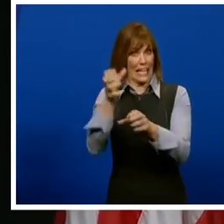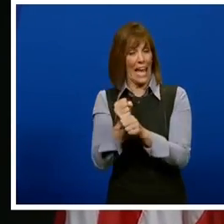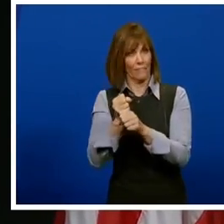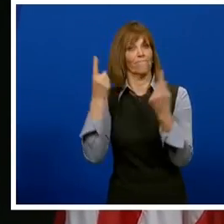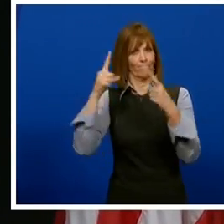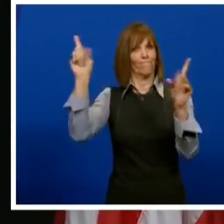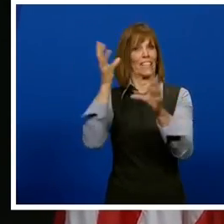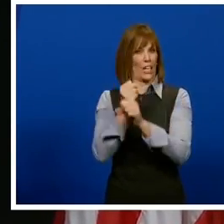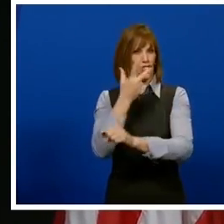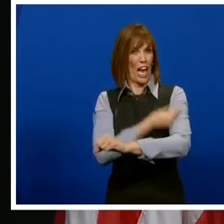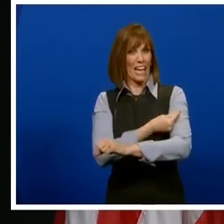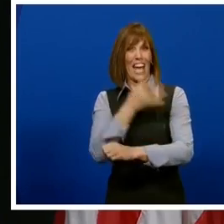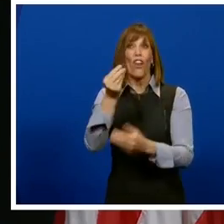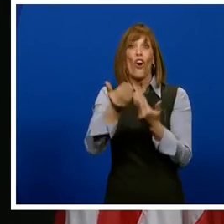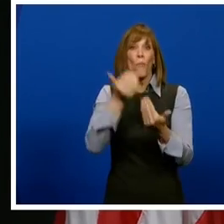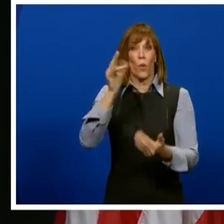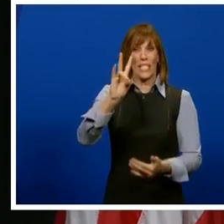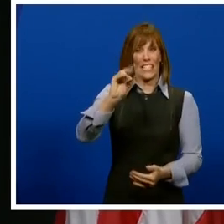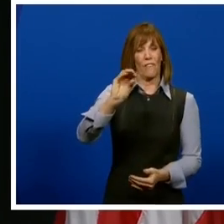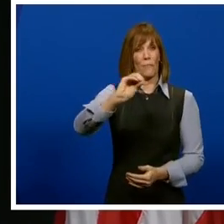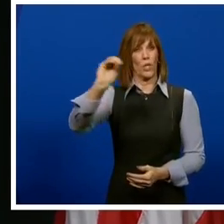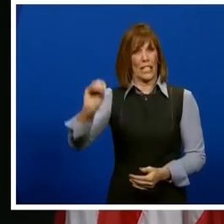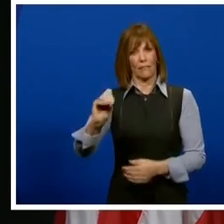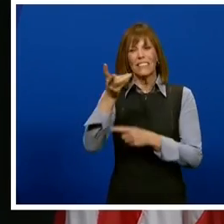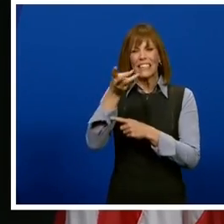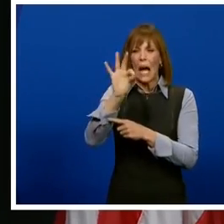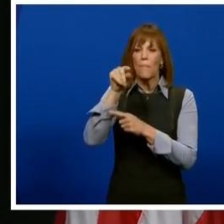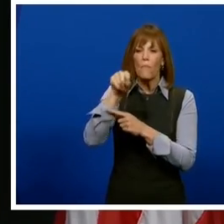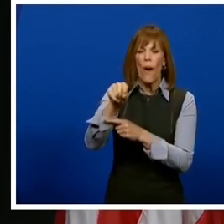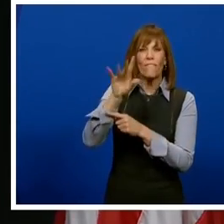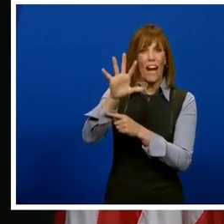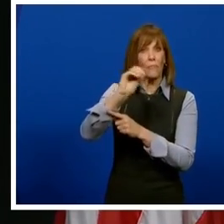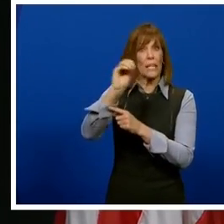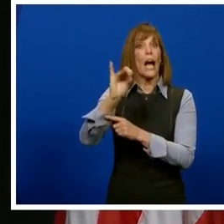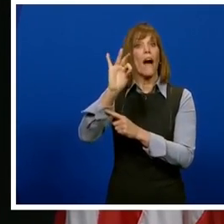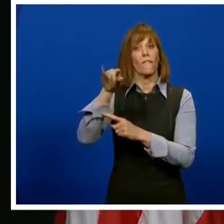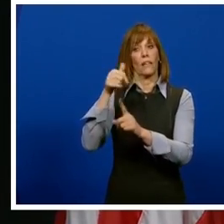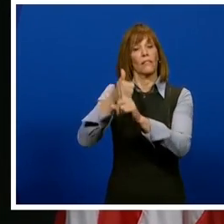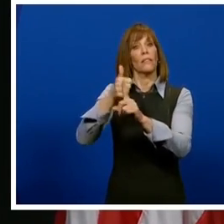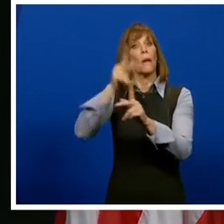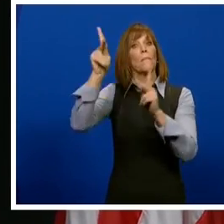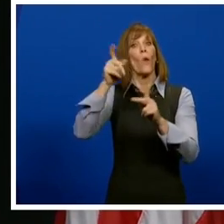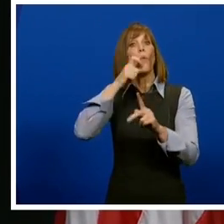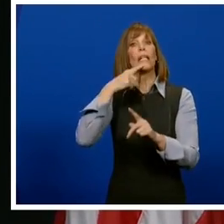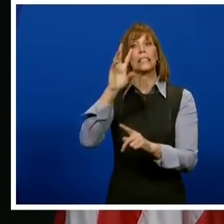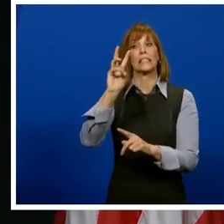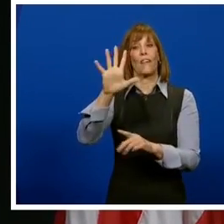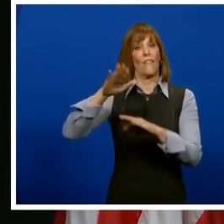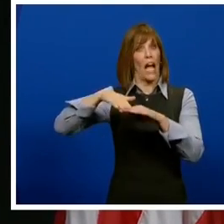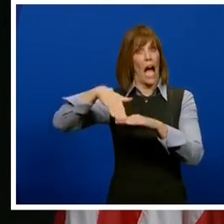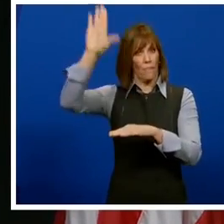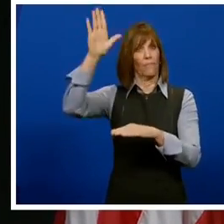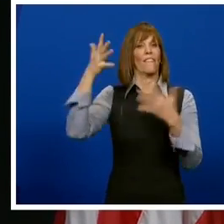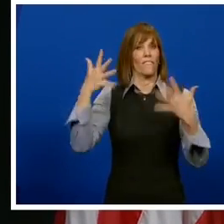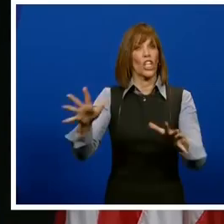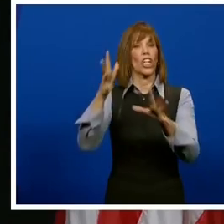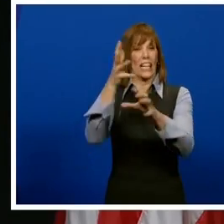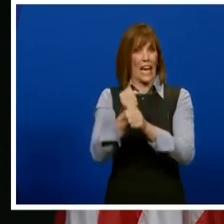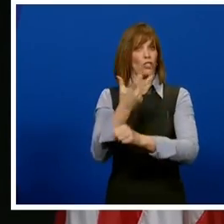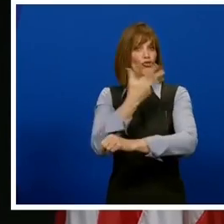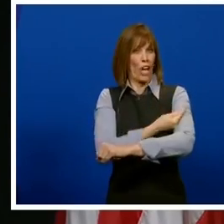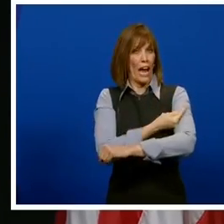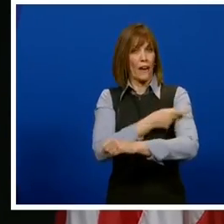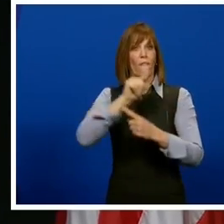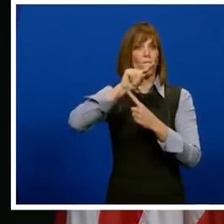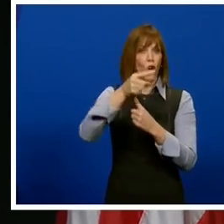up, and almost 70 percent, 69.5 of older Iowans age 65 and above. have